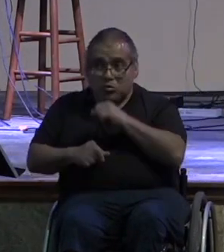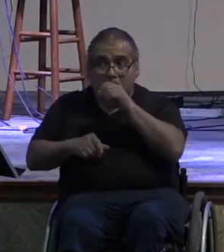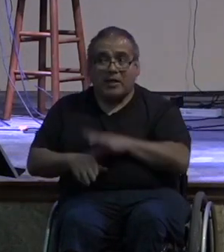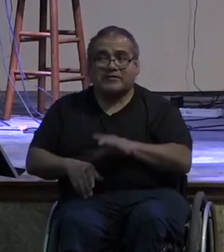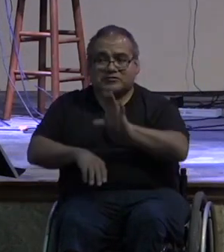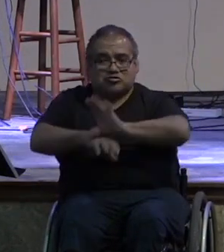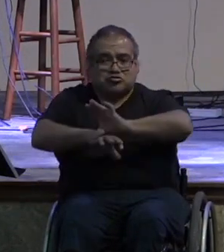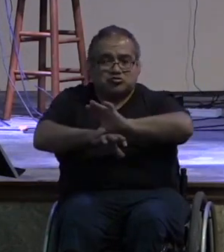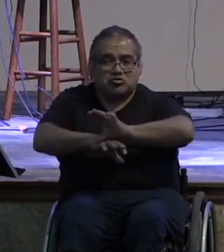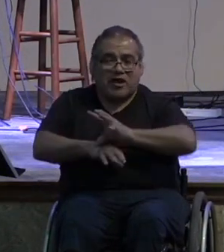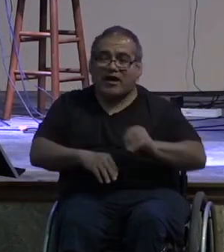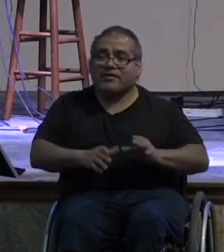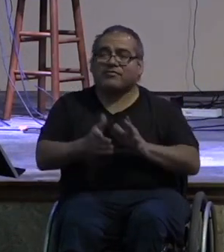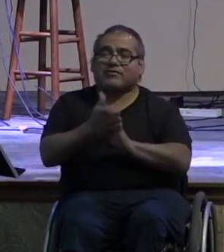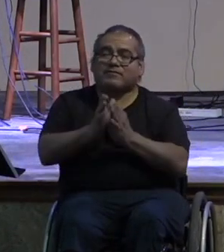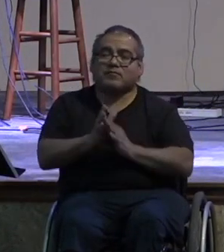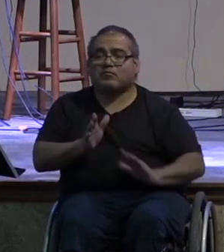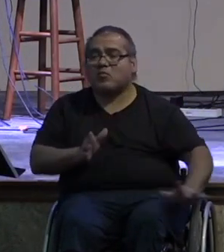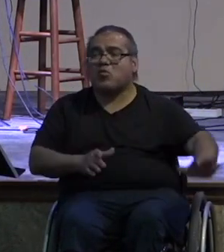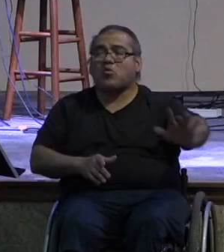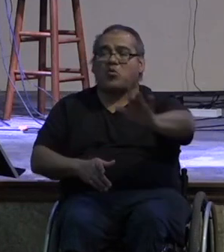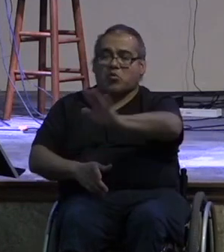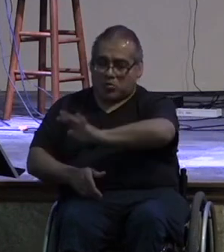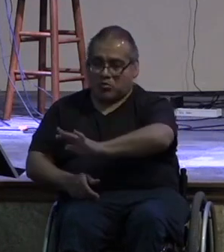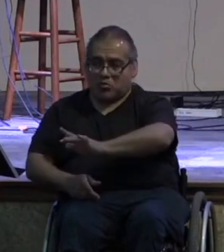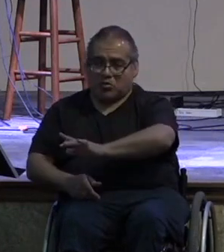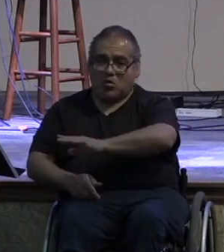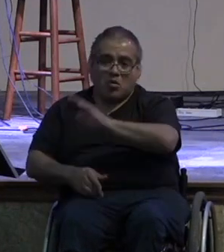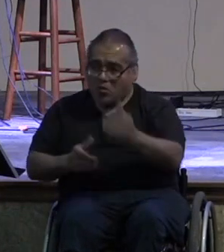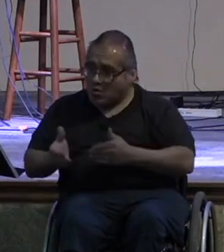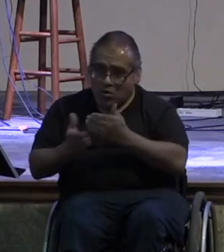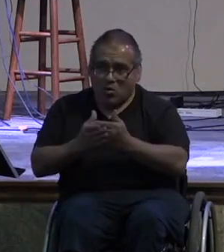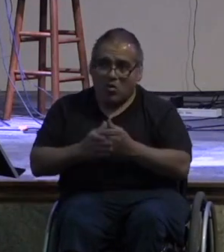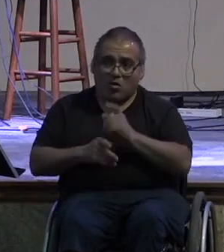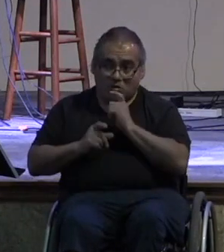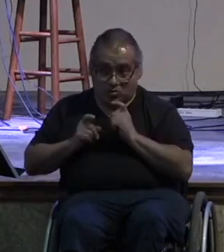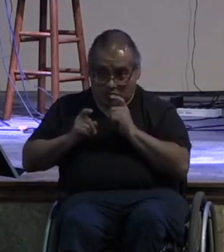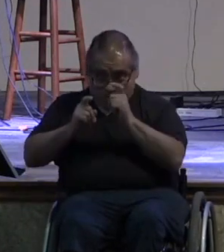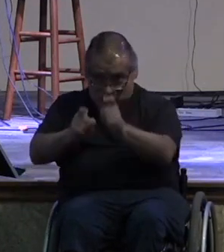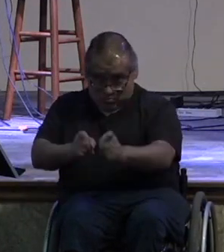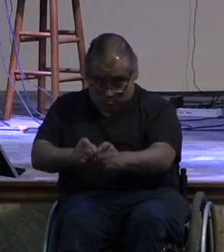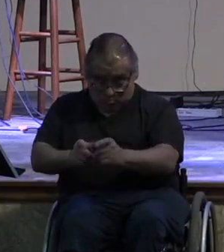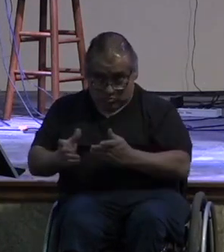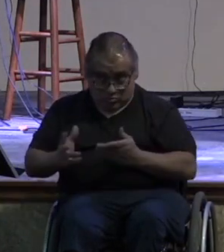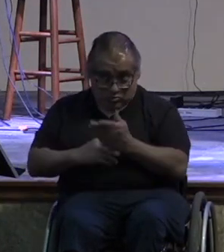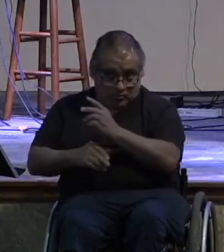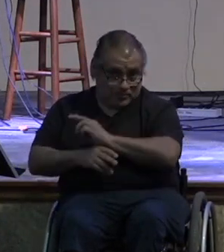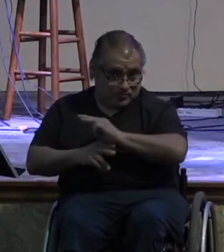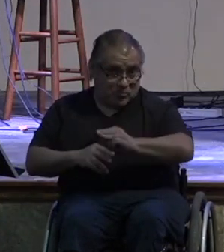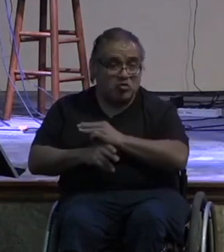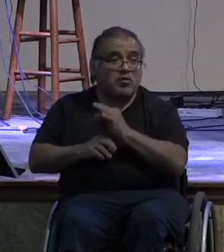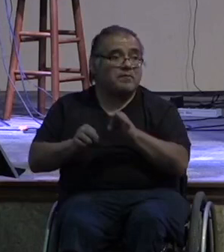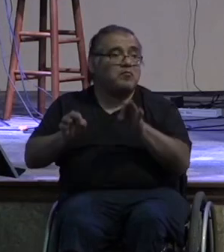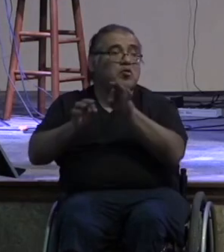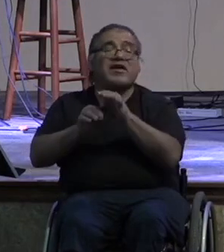giving of these talents to ministry is key because